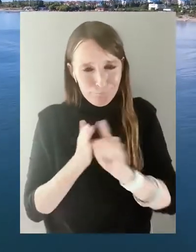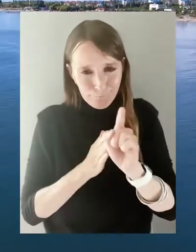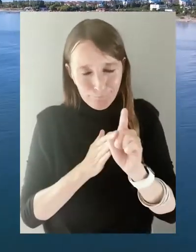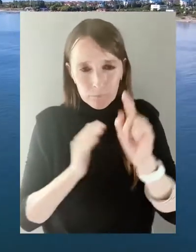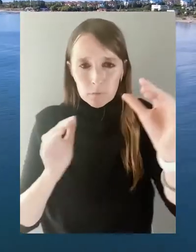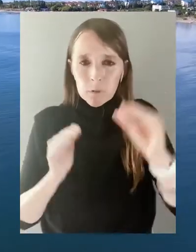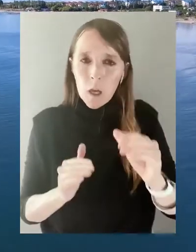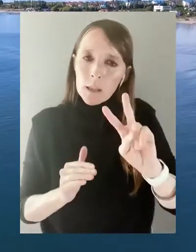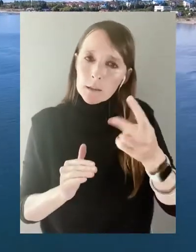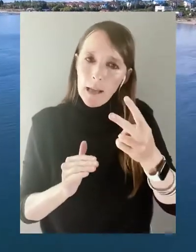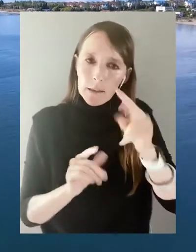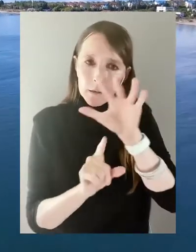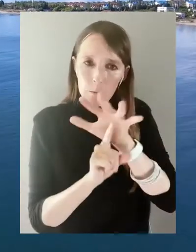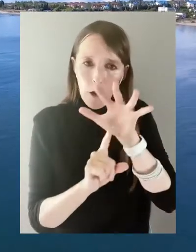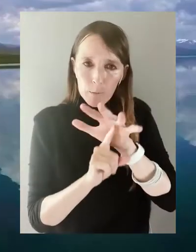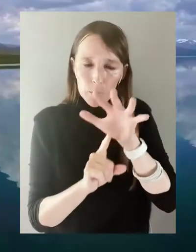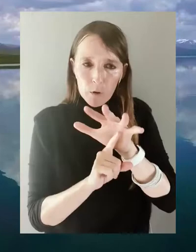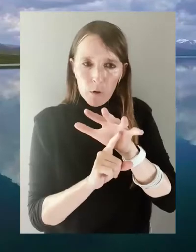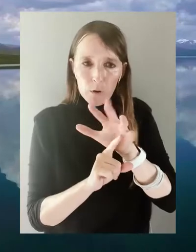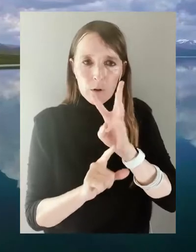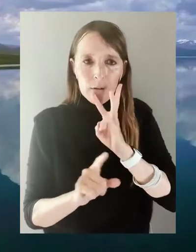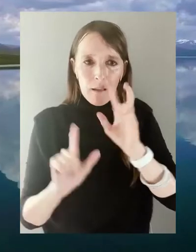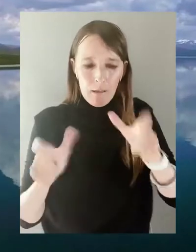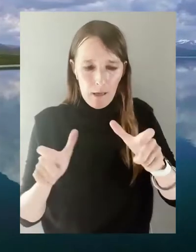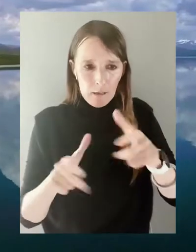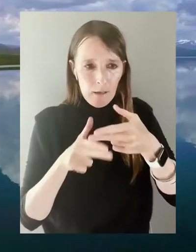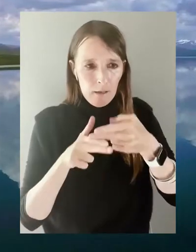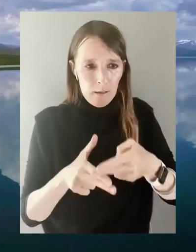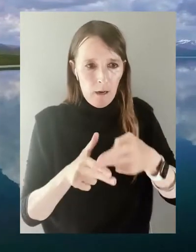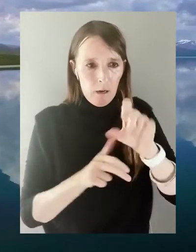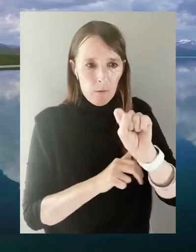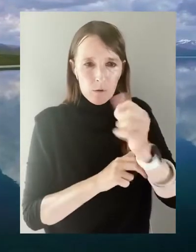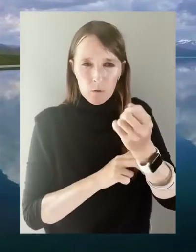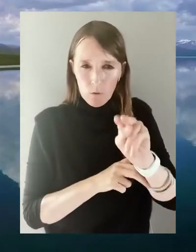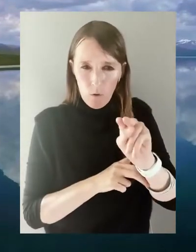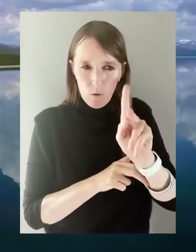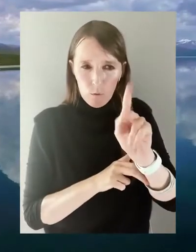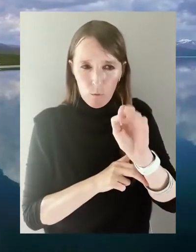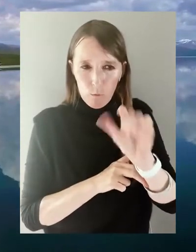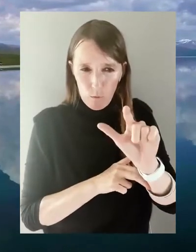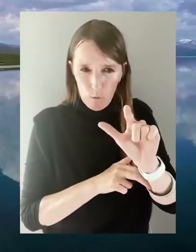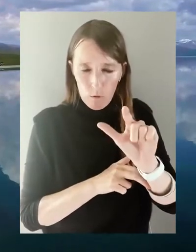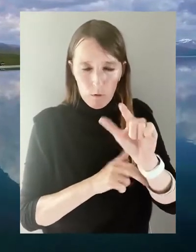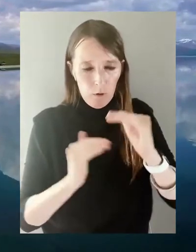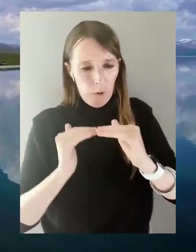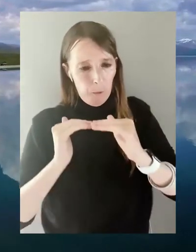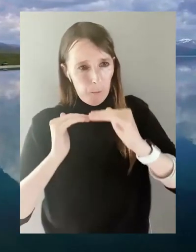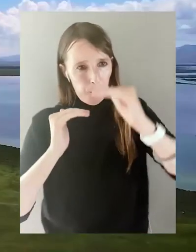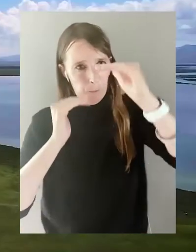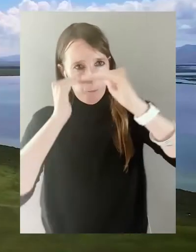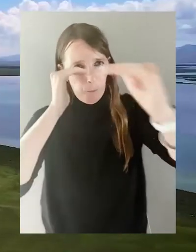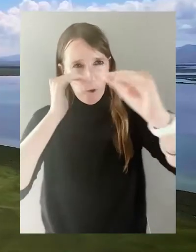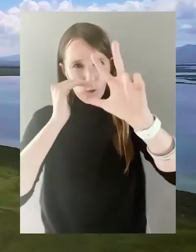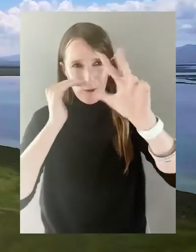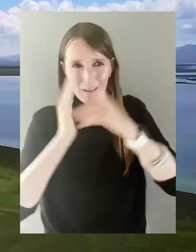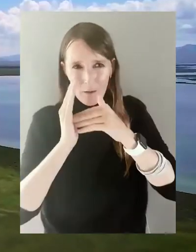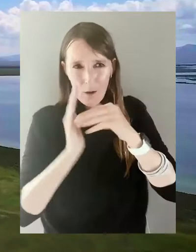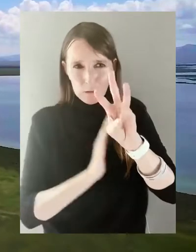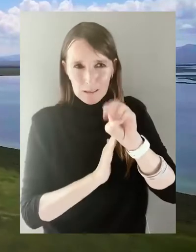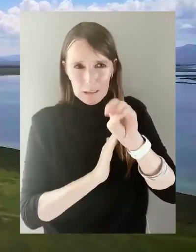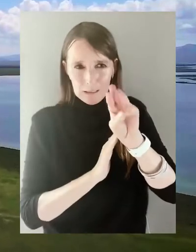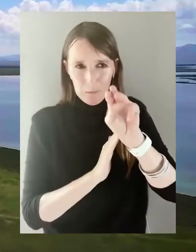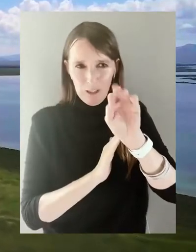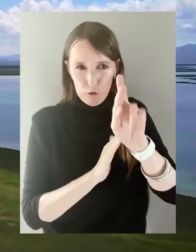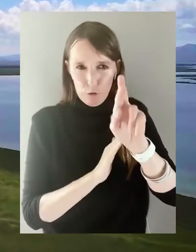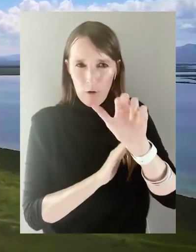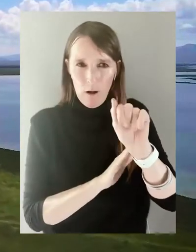beauty and amazing landscapes. The second, largest and most popular lake is called Tsongkul. It is located at